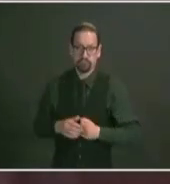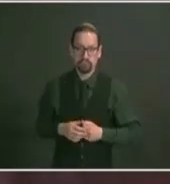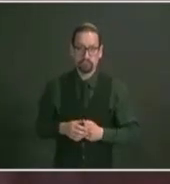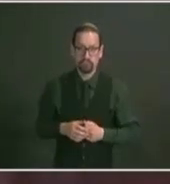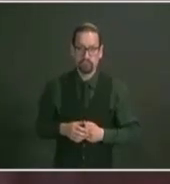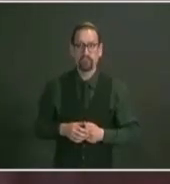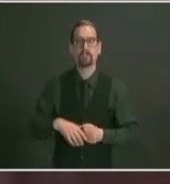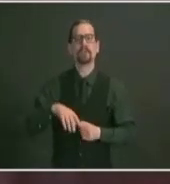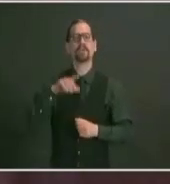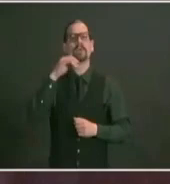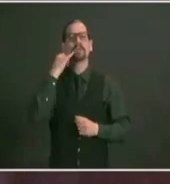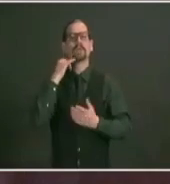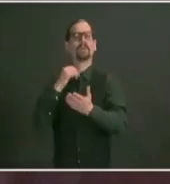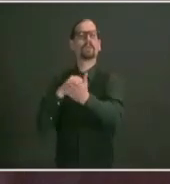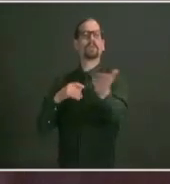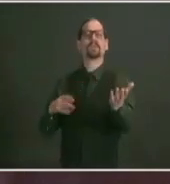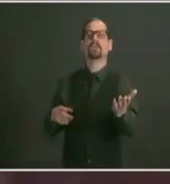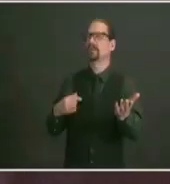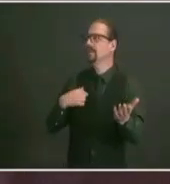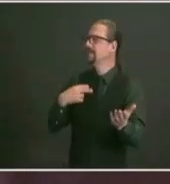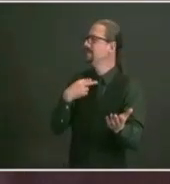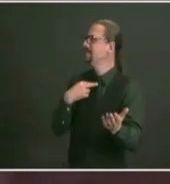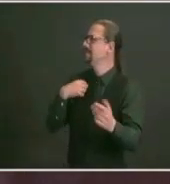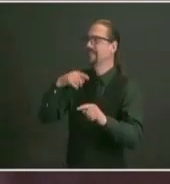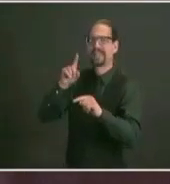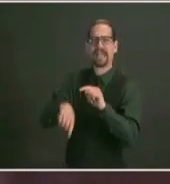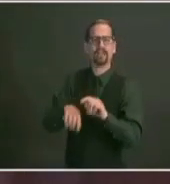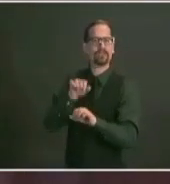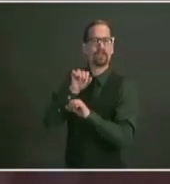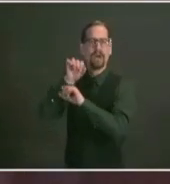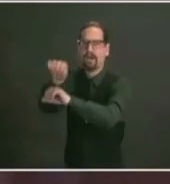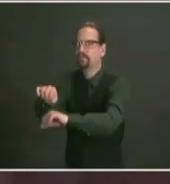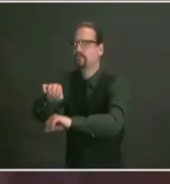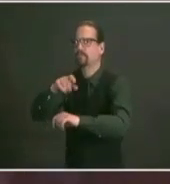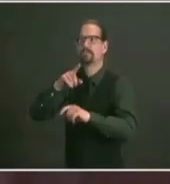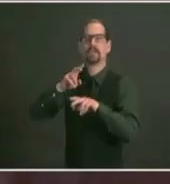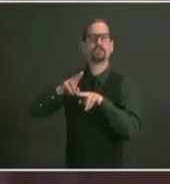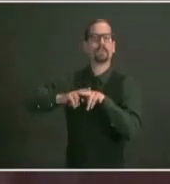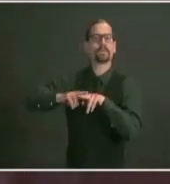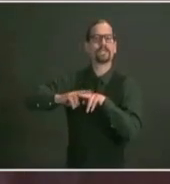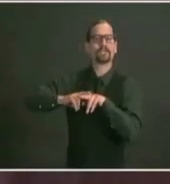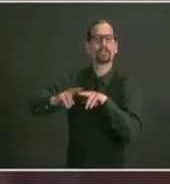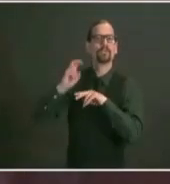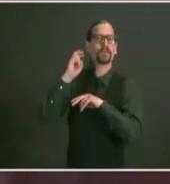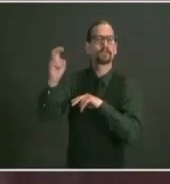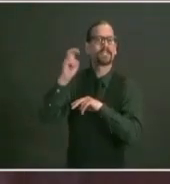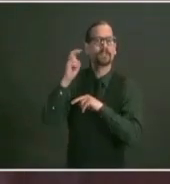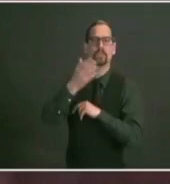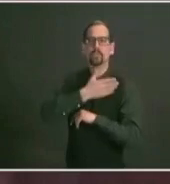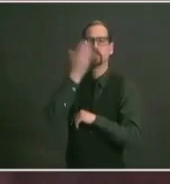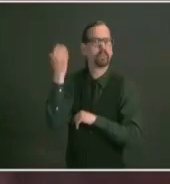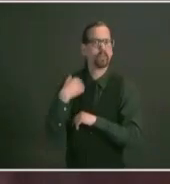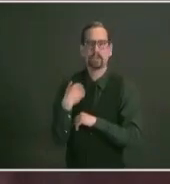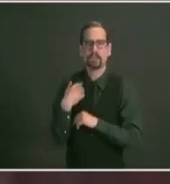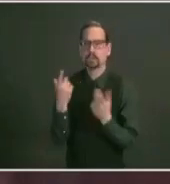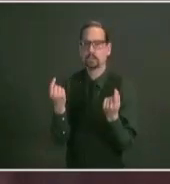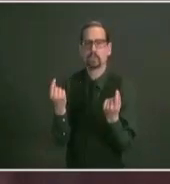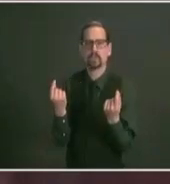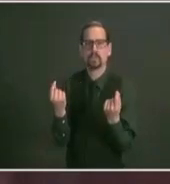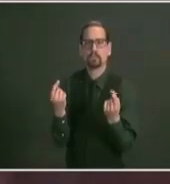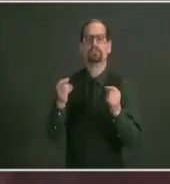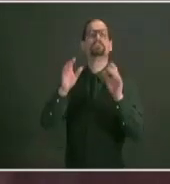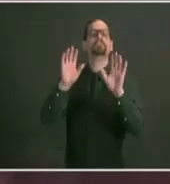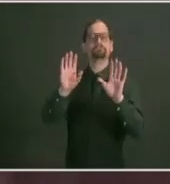however as dr alexander scott has outlined we set up a partnership with three agencies to administer covet 19